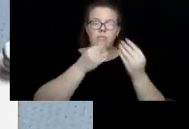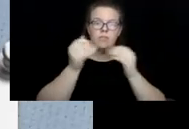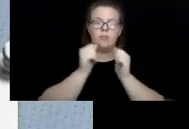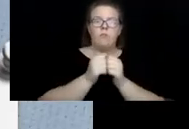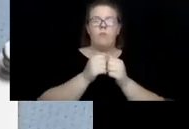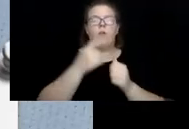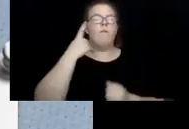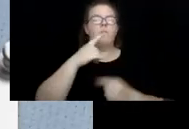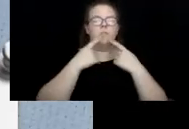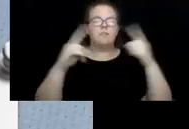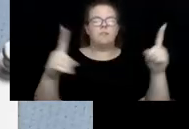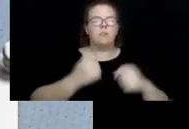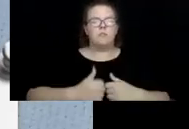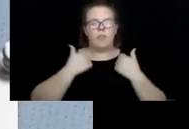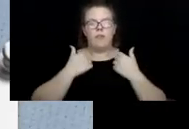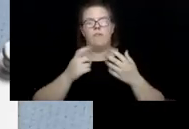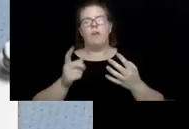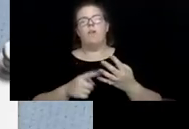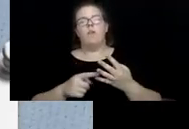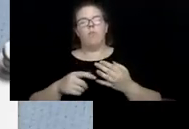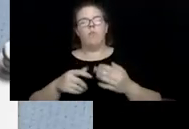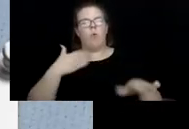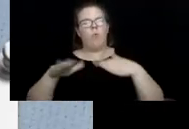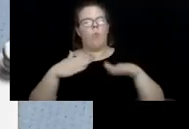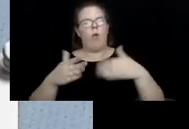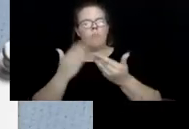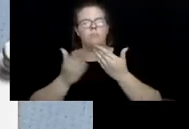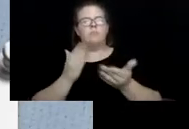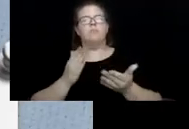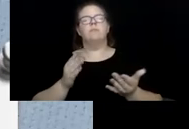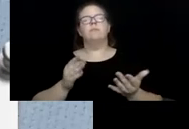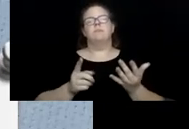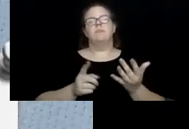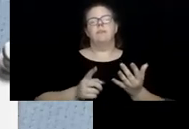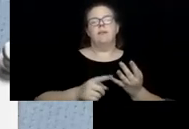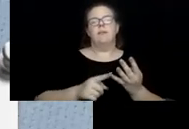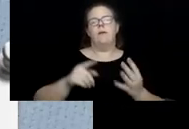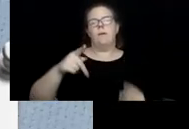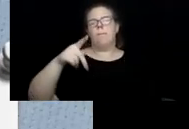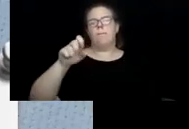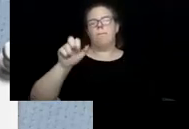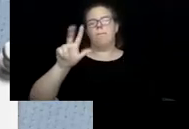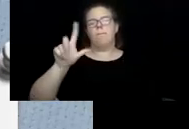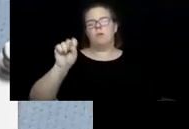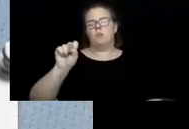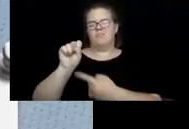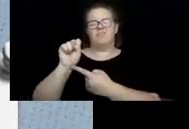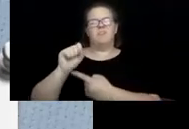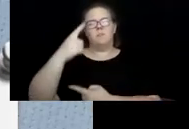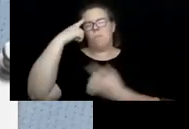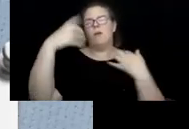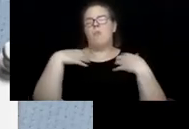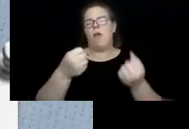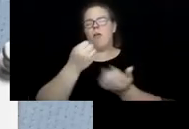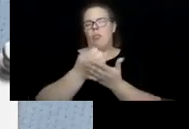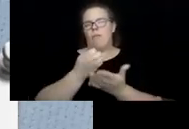and PEARLS, which is an evidence or all evidence-based programs. PEARLS, of course, is a mental health evidence-based program. In